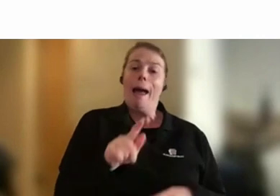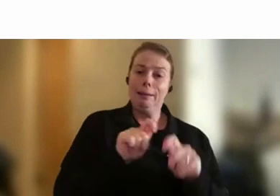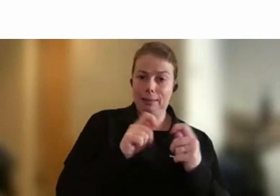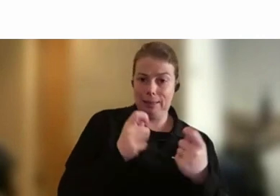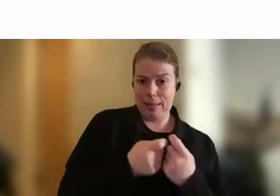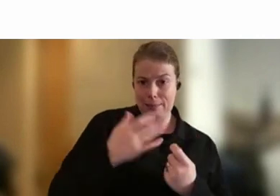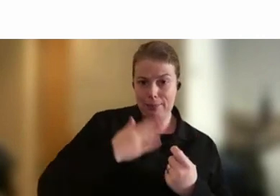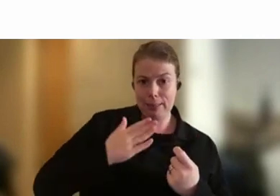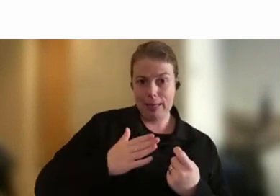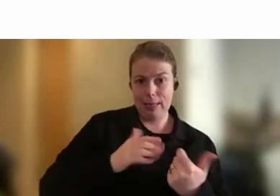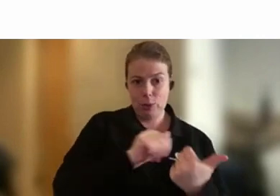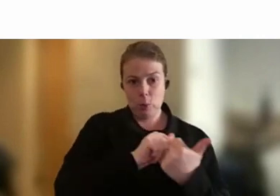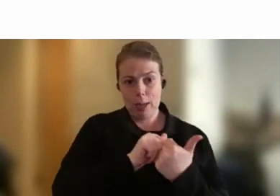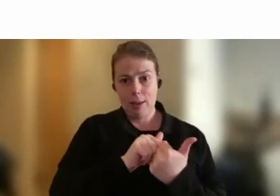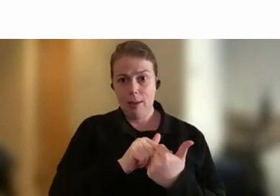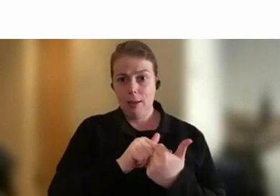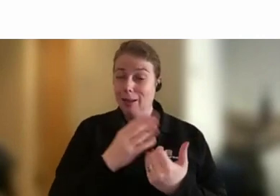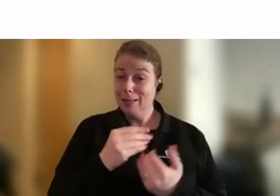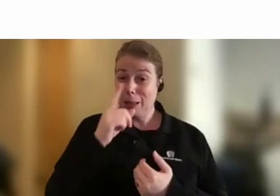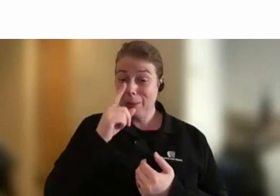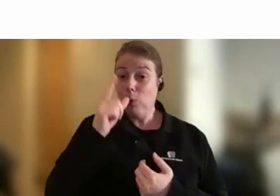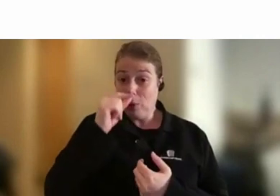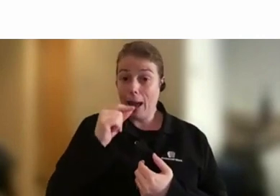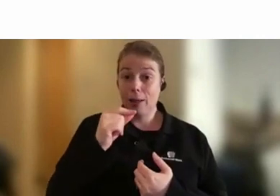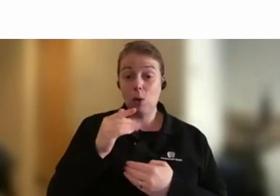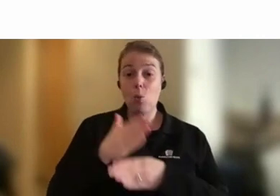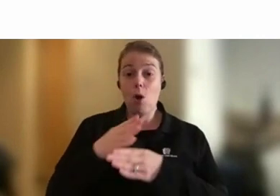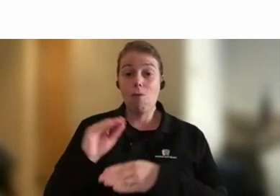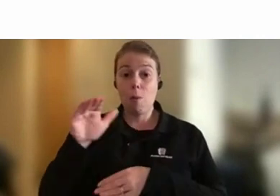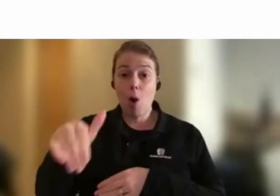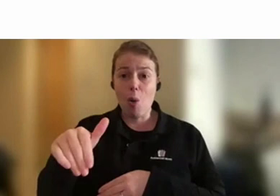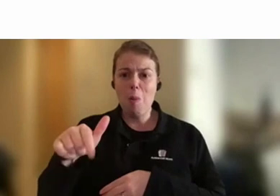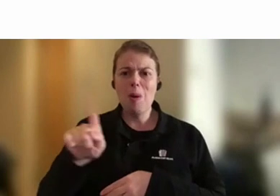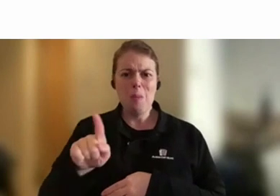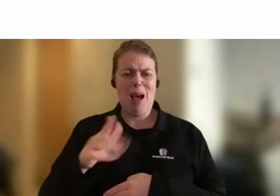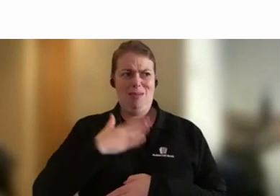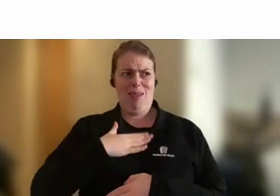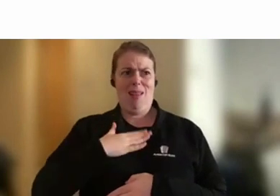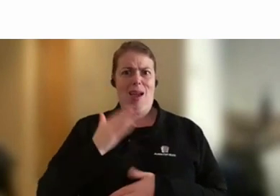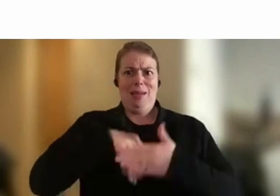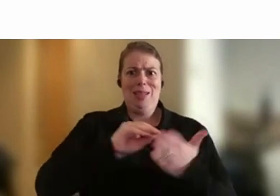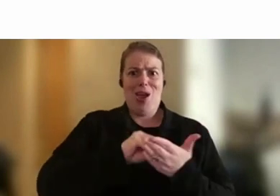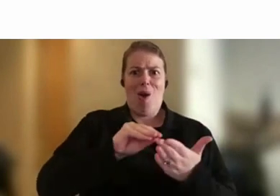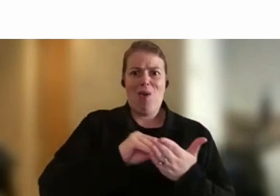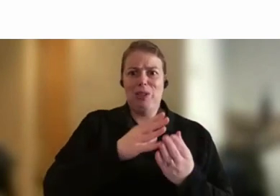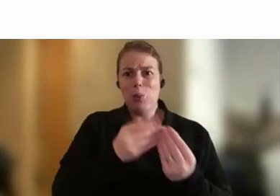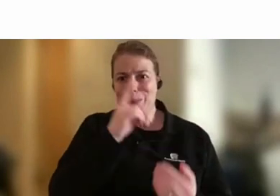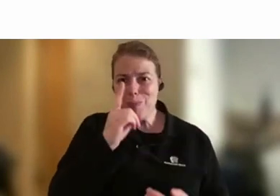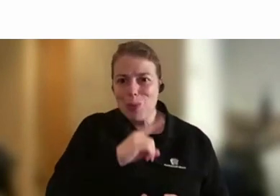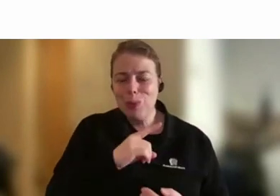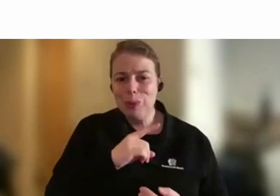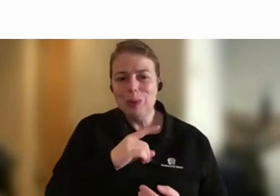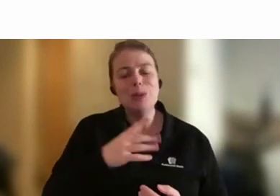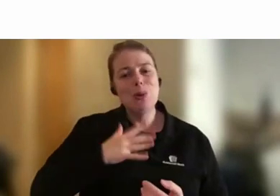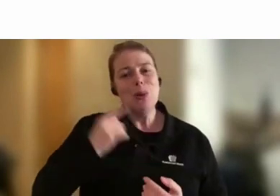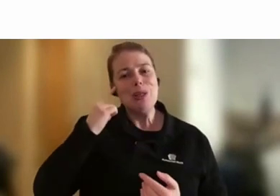together. Some people can do their roles remotely, but they actually prefer the community of being in at the office. So all aspects need to be